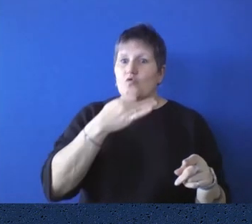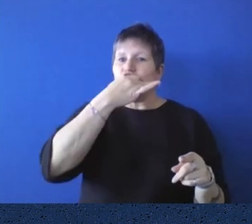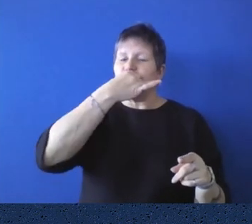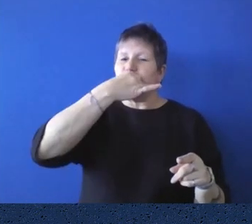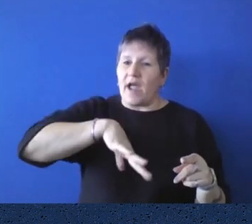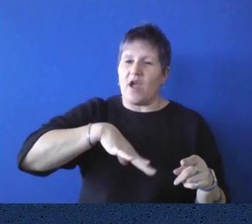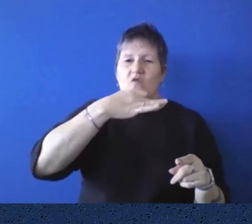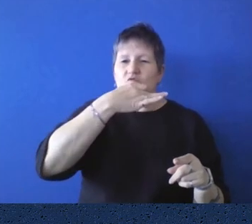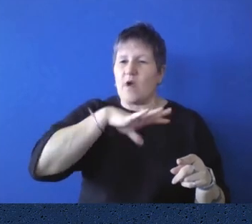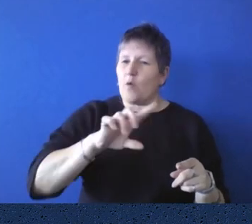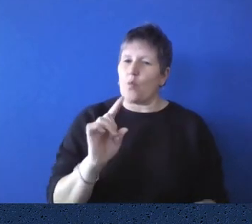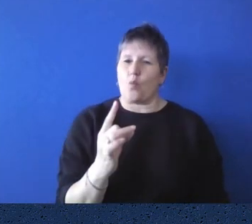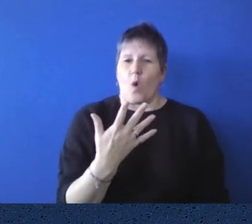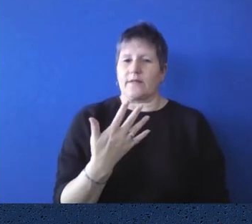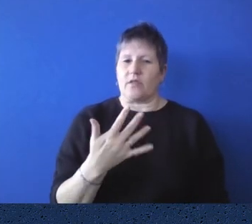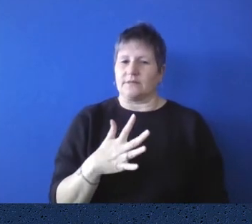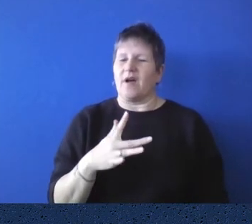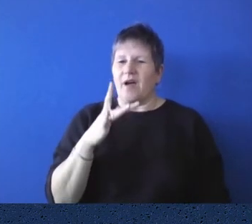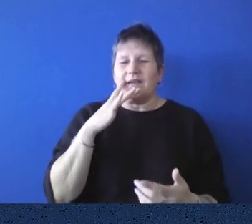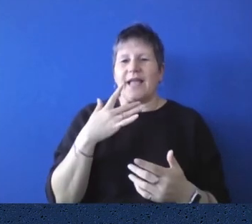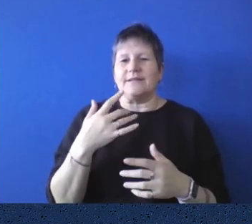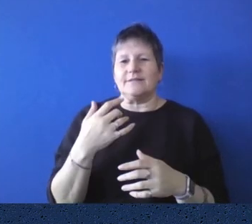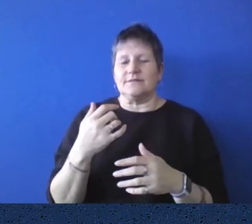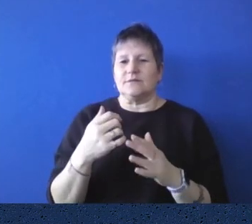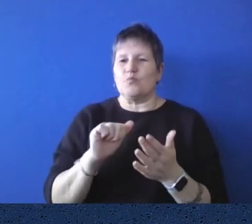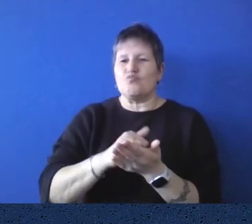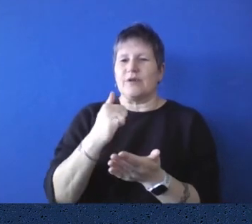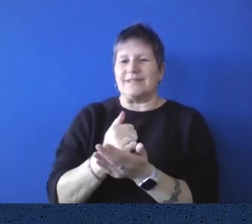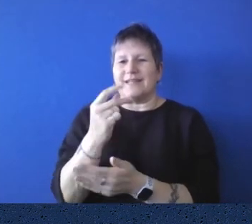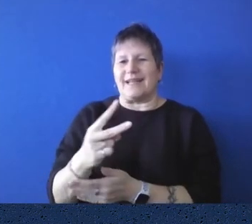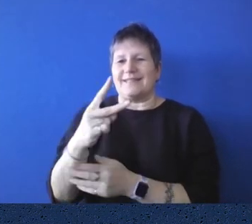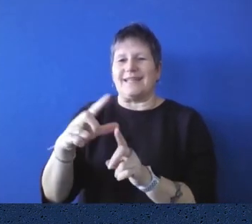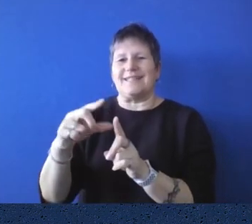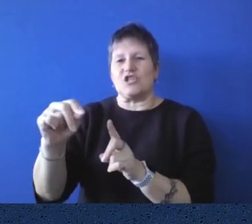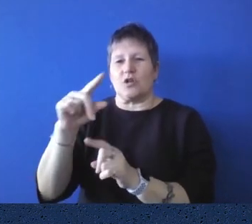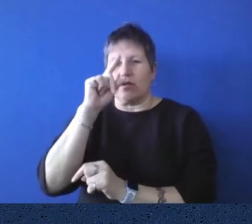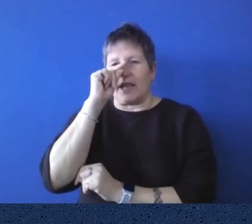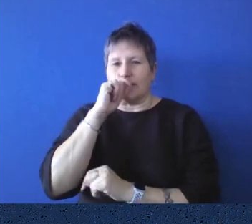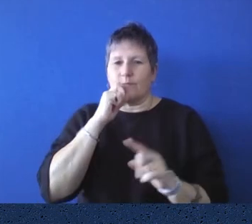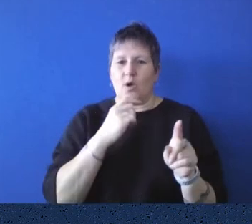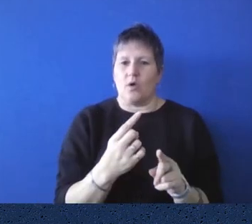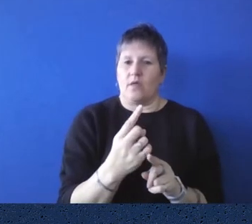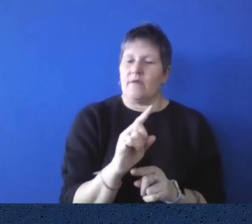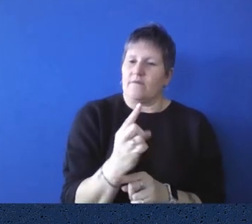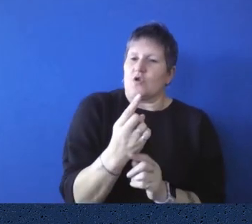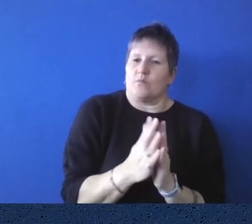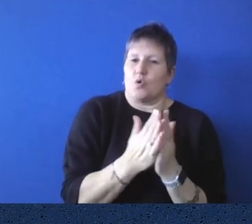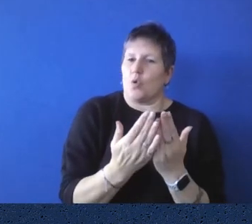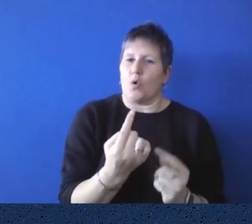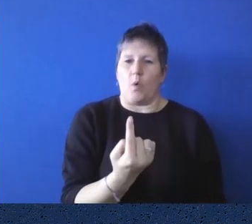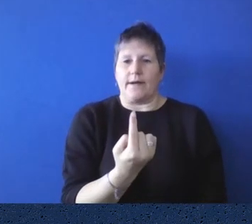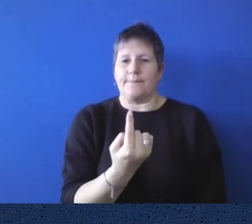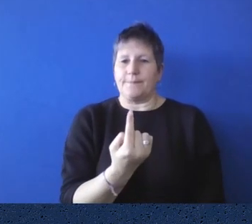and so it's not, uh, it is reproduced and you can, uh, it is available digitally, but it's, yeah, definitely a one of a kind.